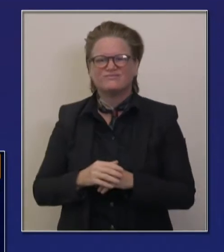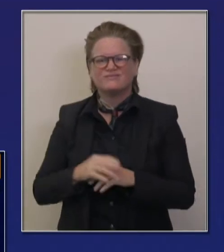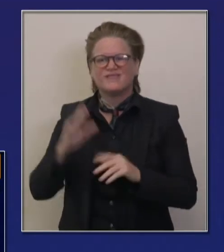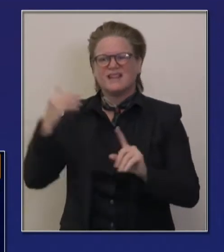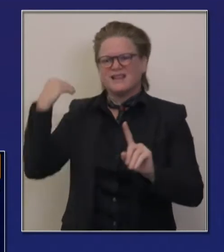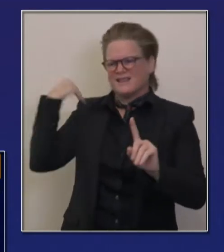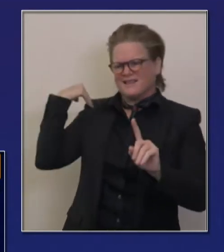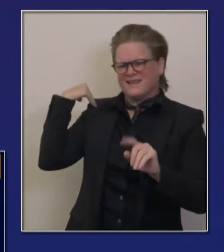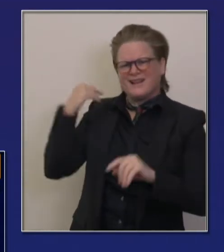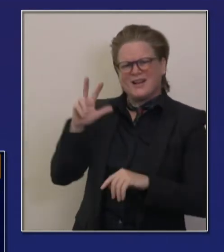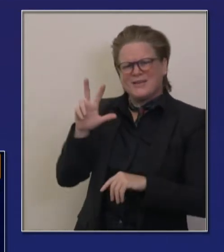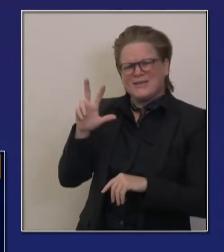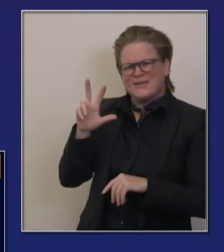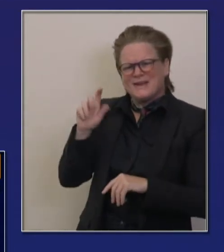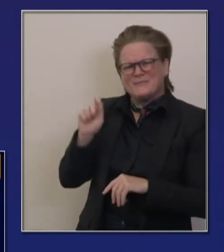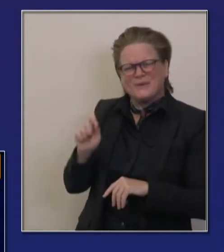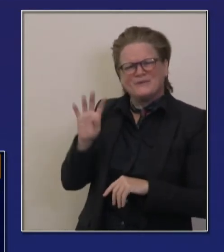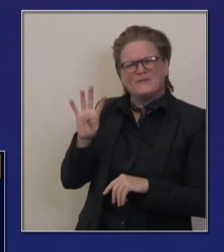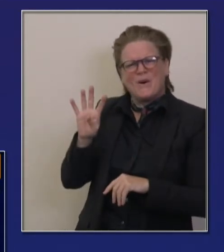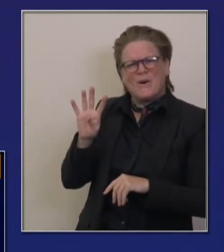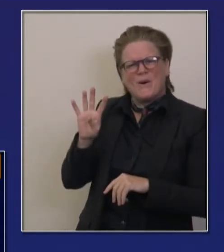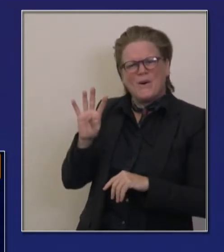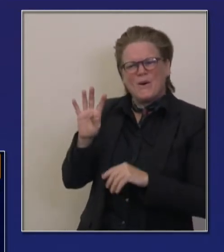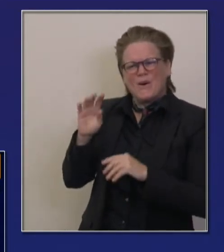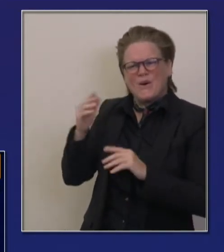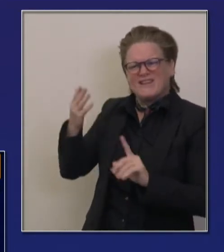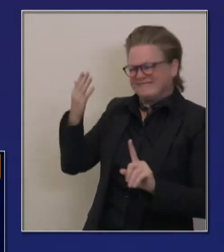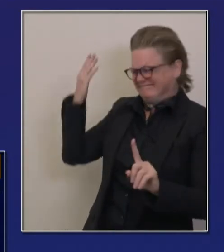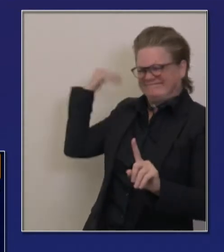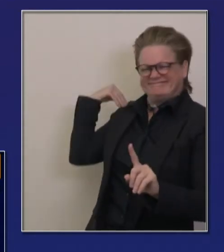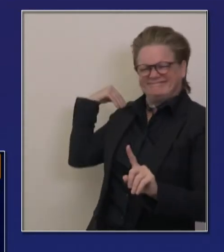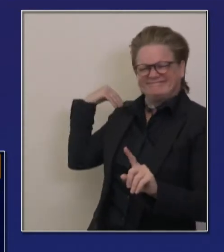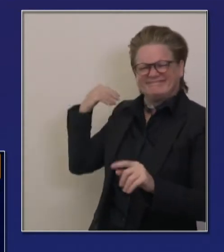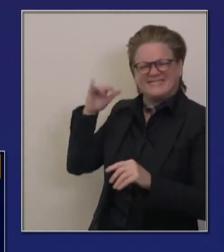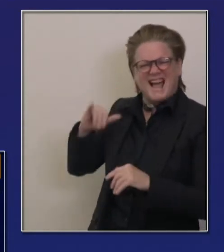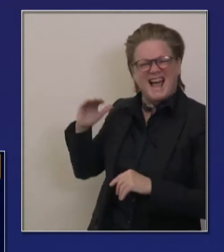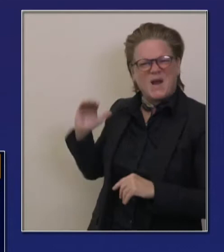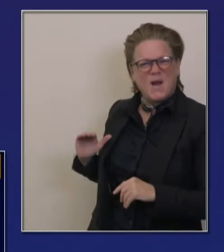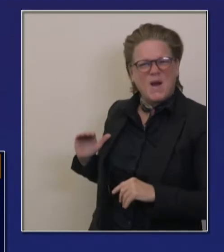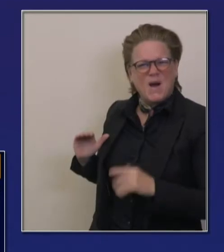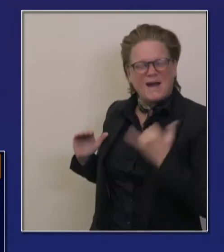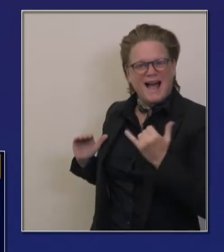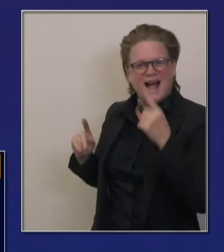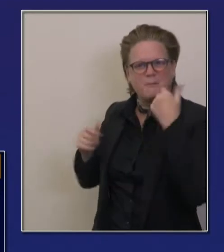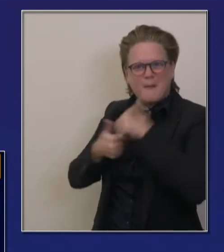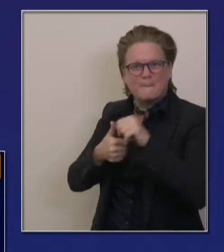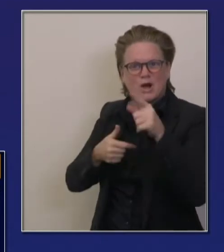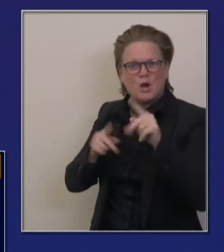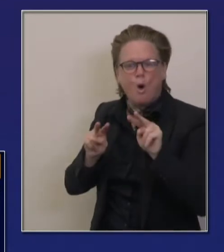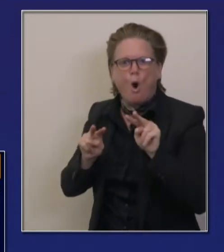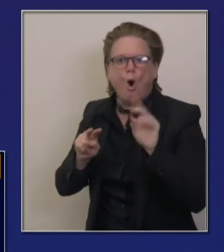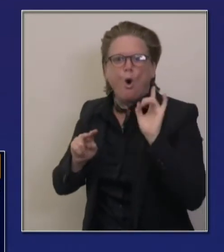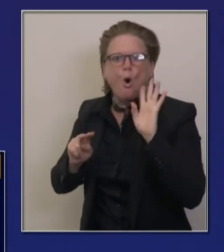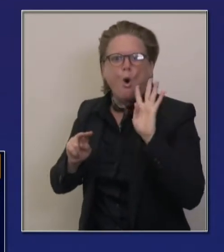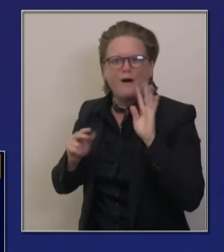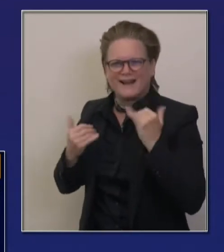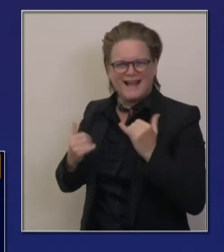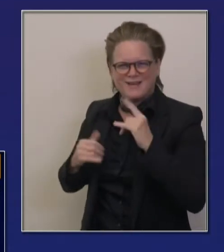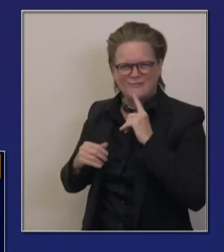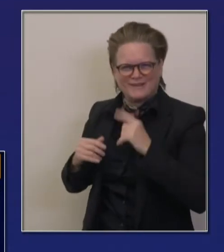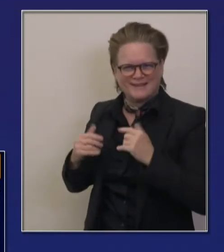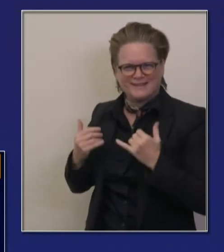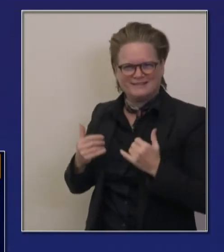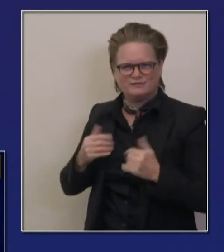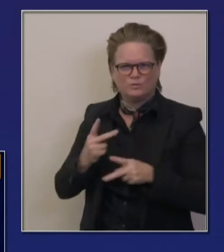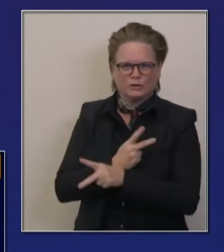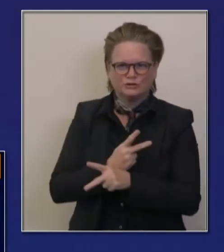.4% positivity. You may recall that 5% sort of the magic number from a global perspective where we want